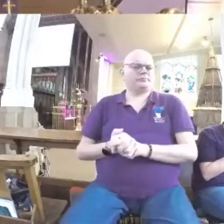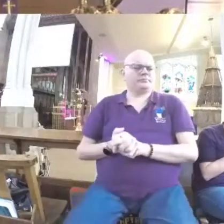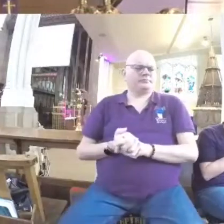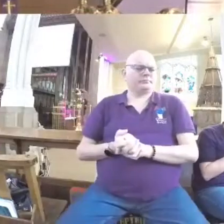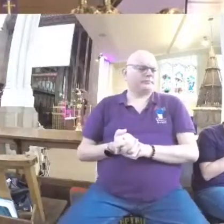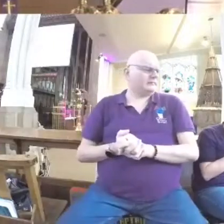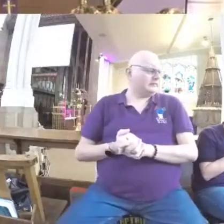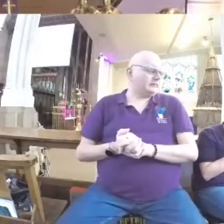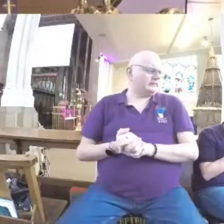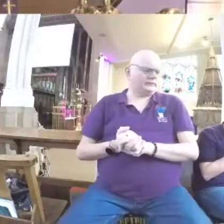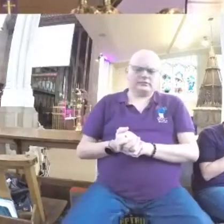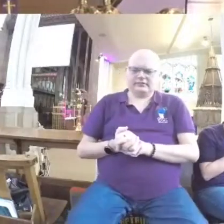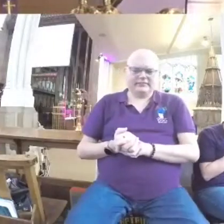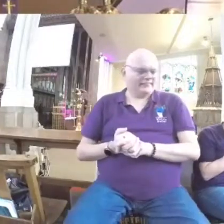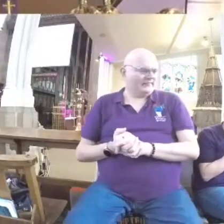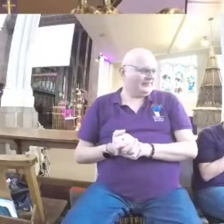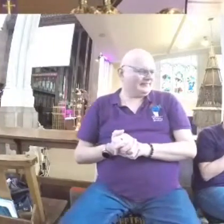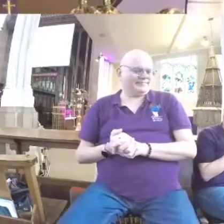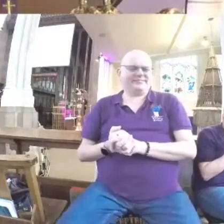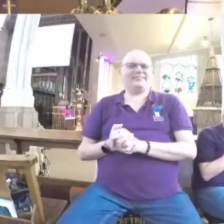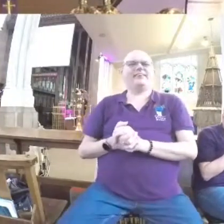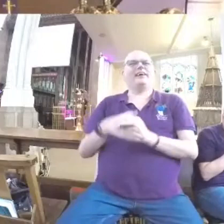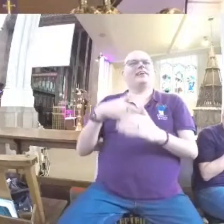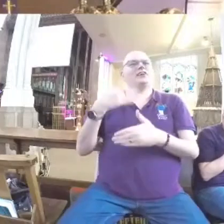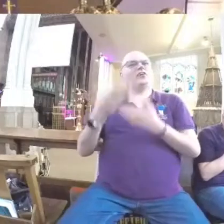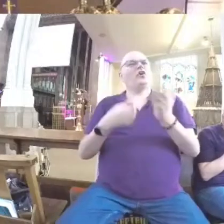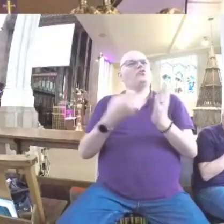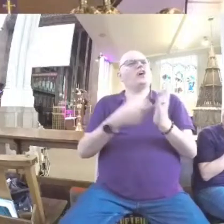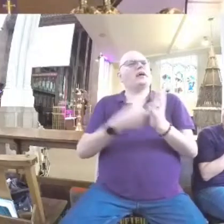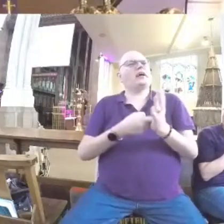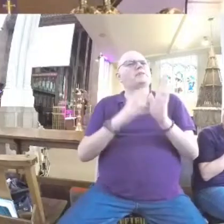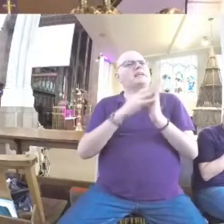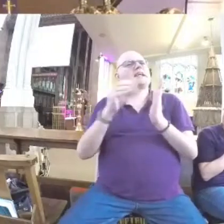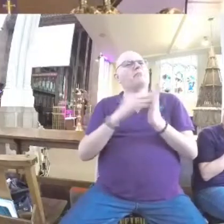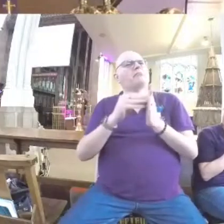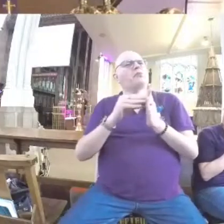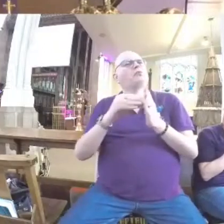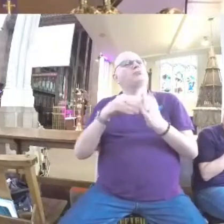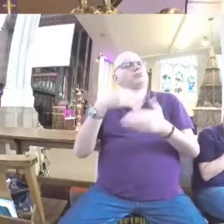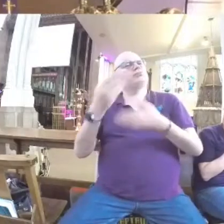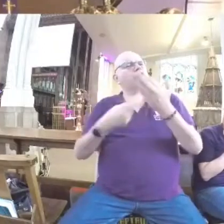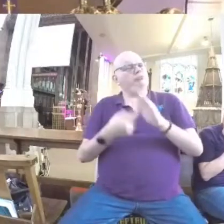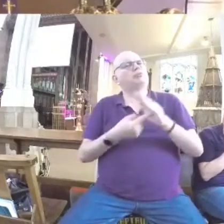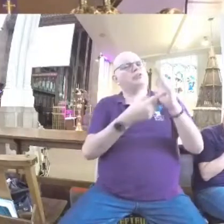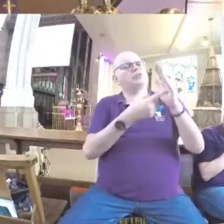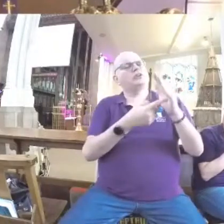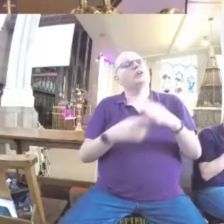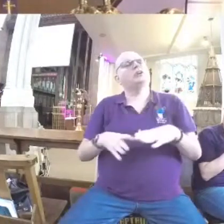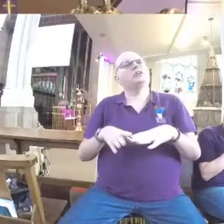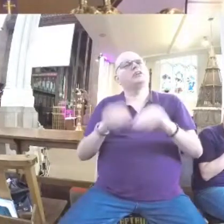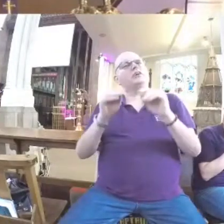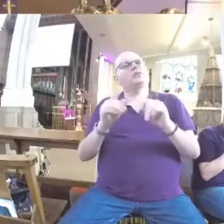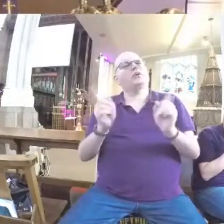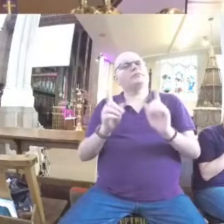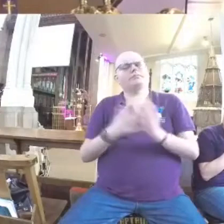our own lives, and I'm going to concentrate on five important lessons that we can learn from her today. So we'll start with